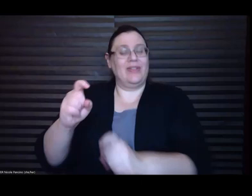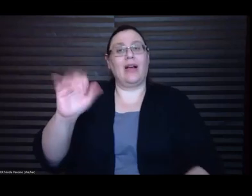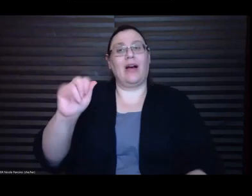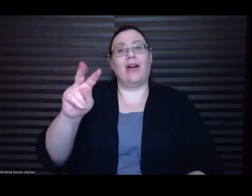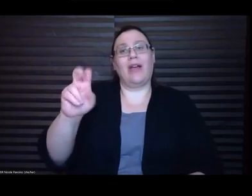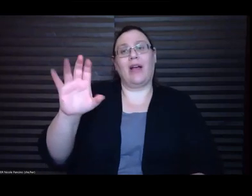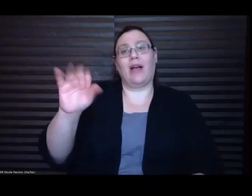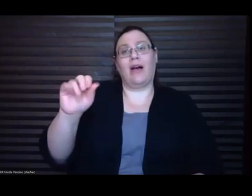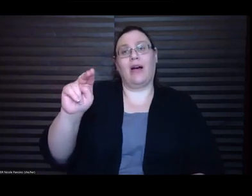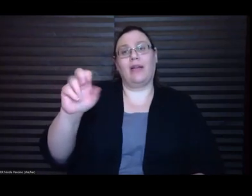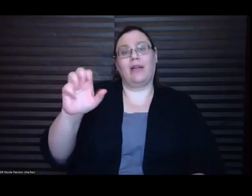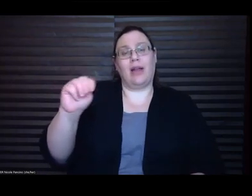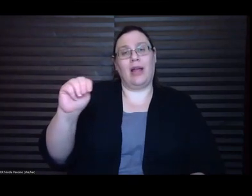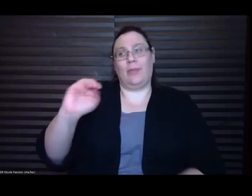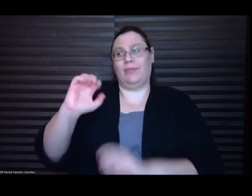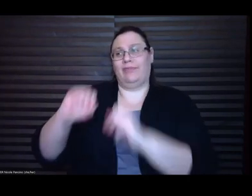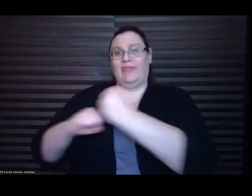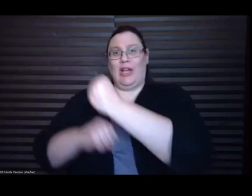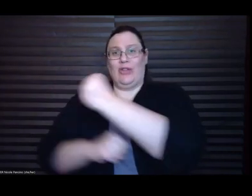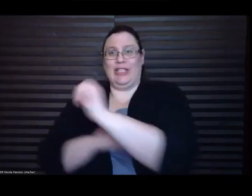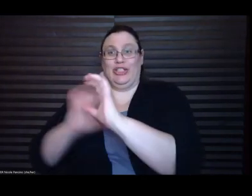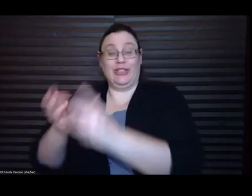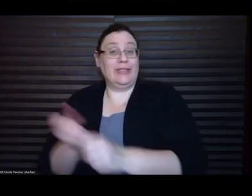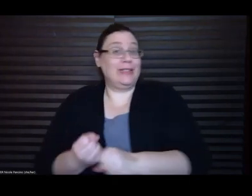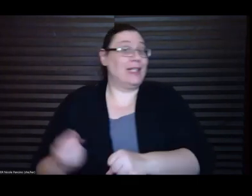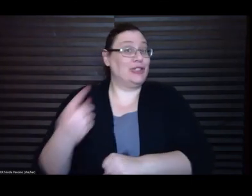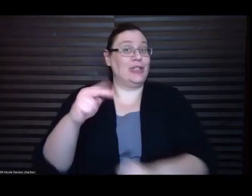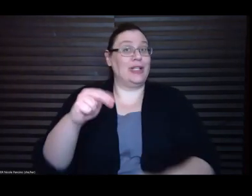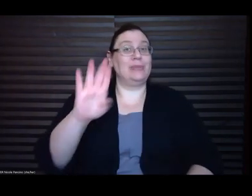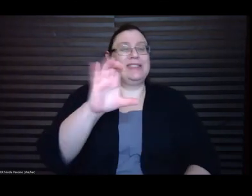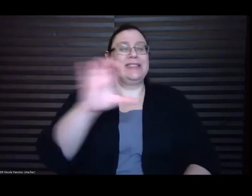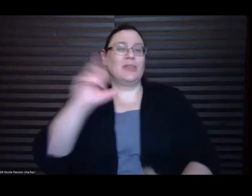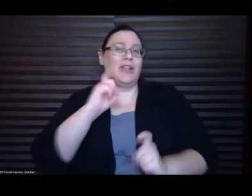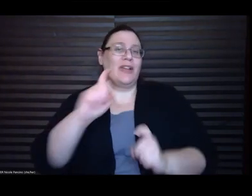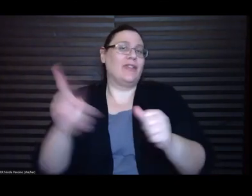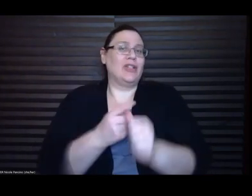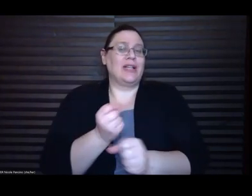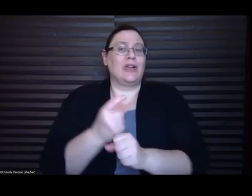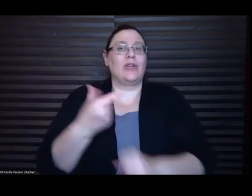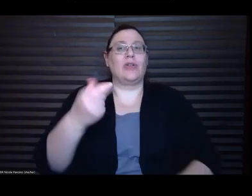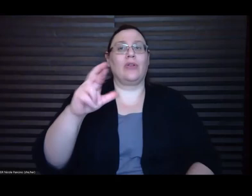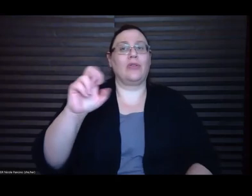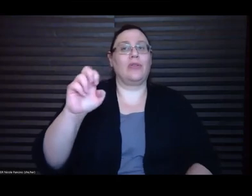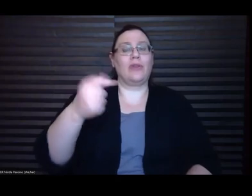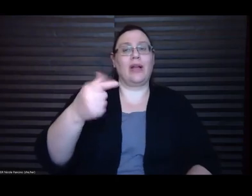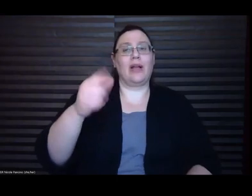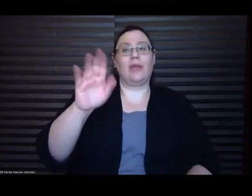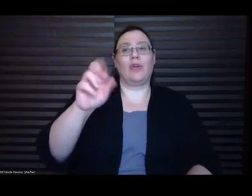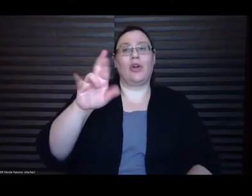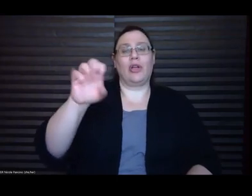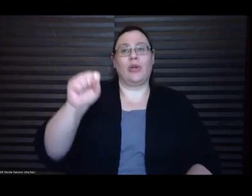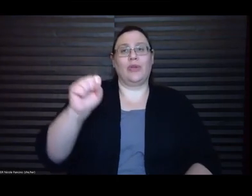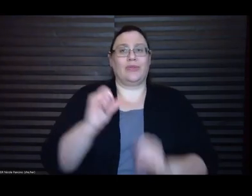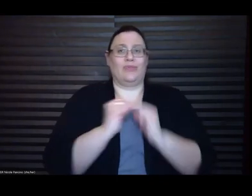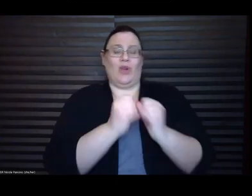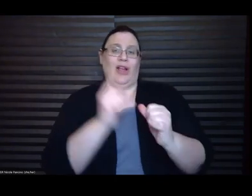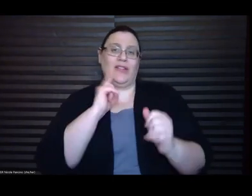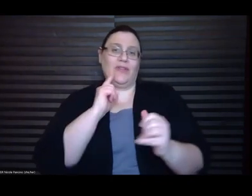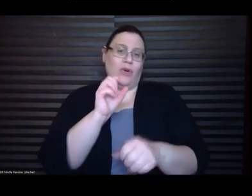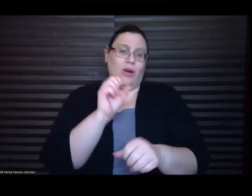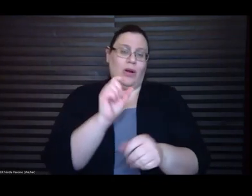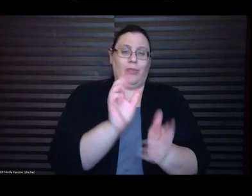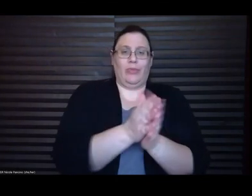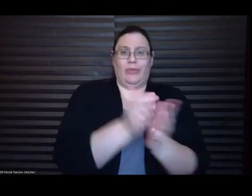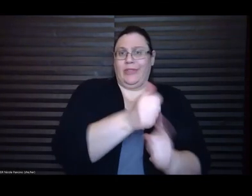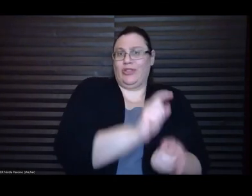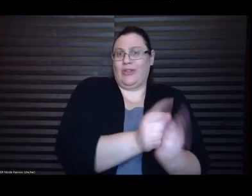the first annual Greg Barrios Prize for a work in translation, in honor of our late board member. We invite all